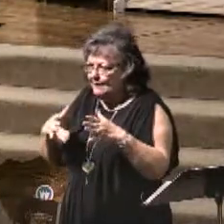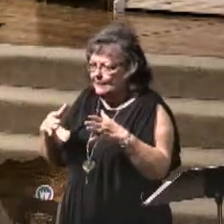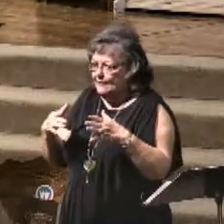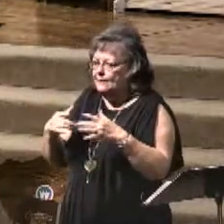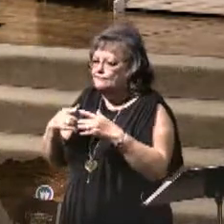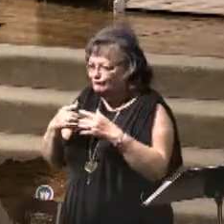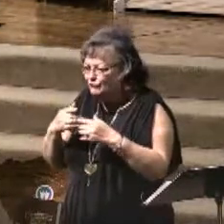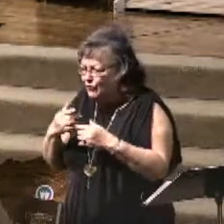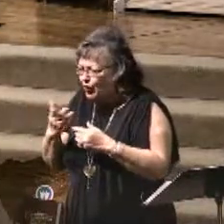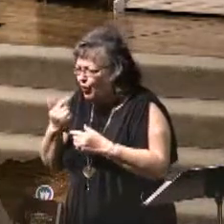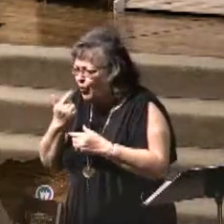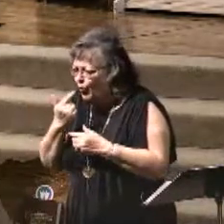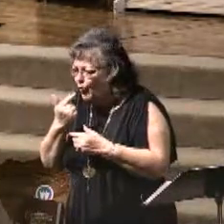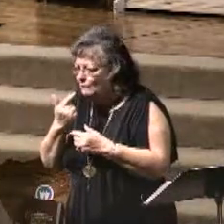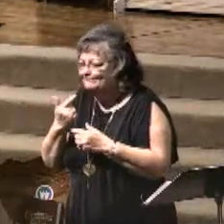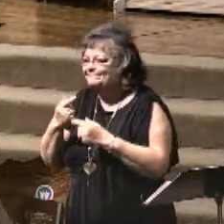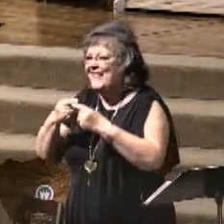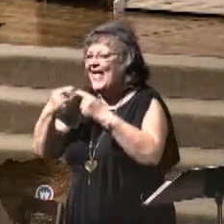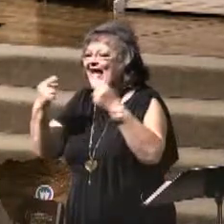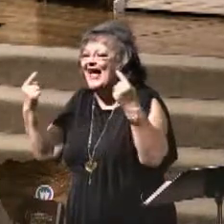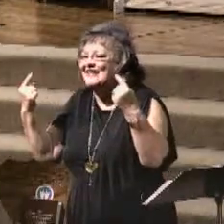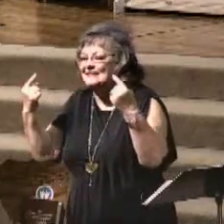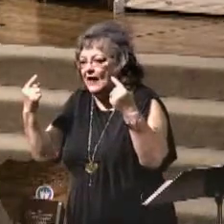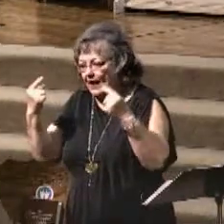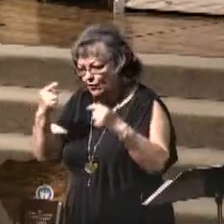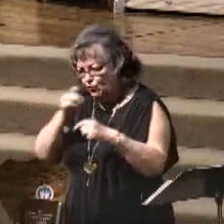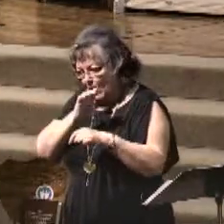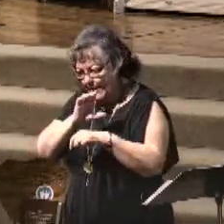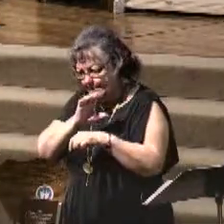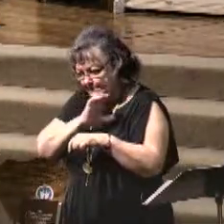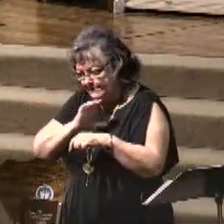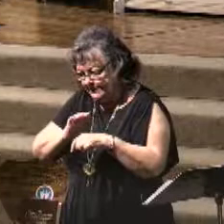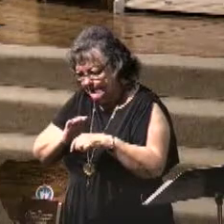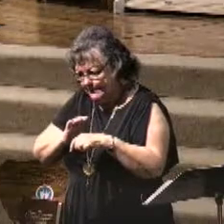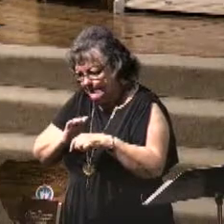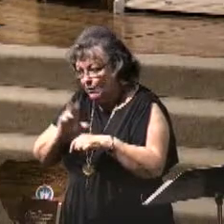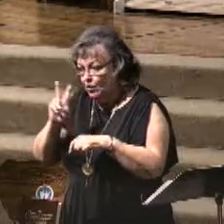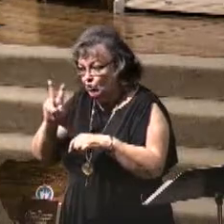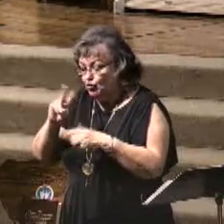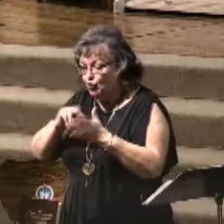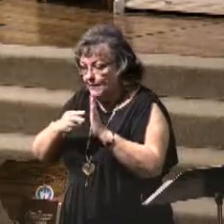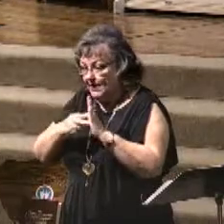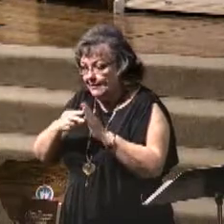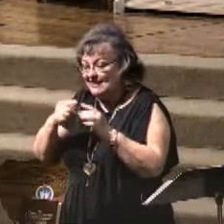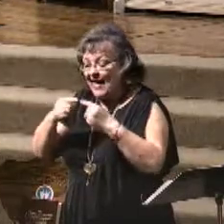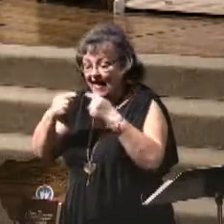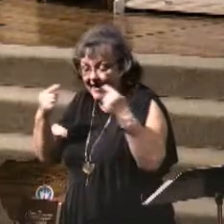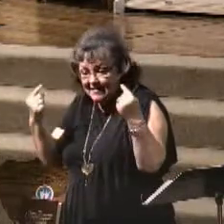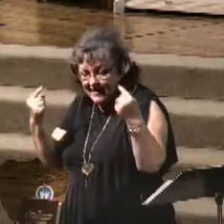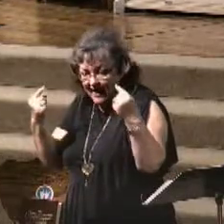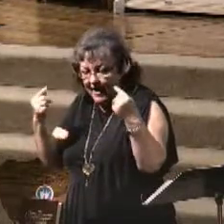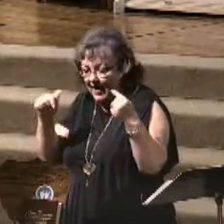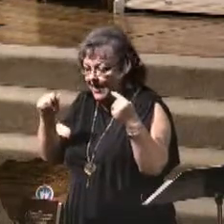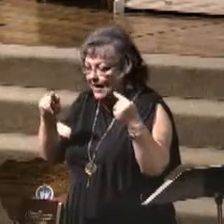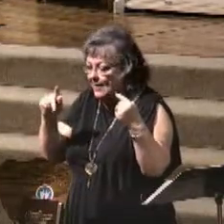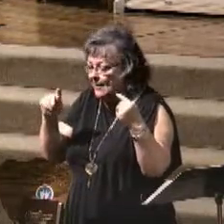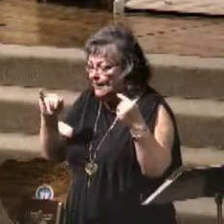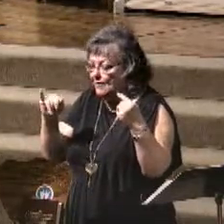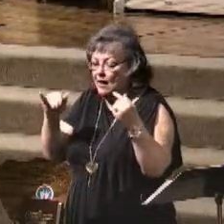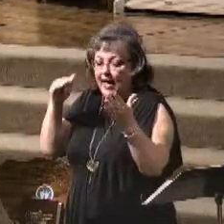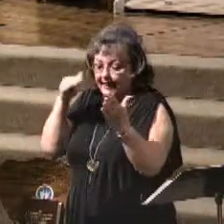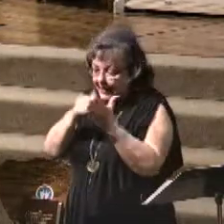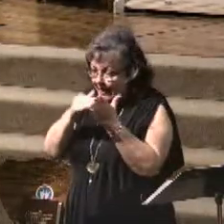Antichrist. Two meanings of the word anti, against